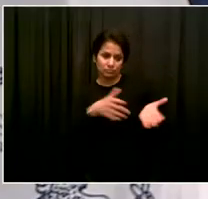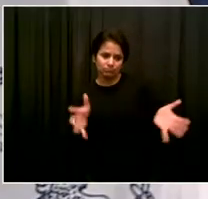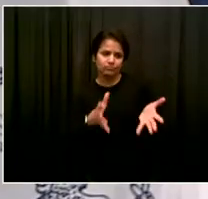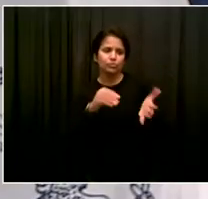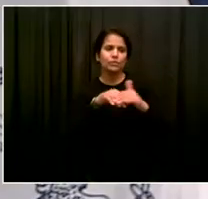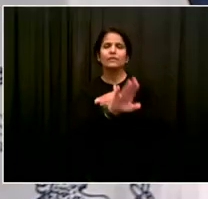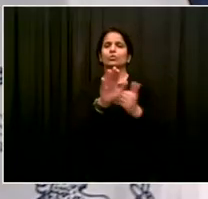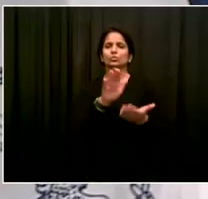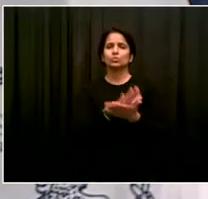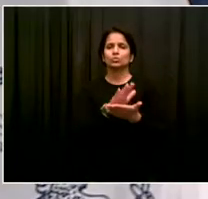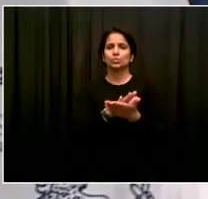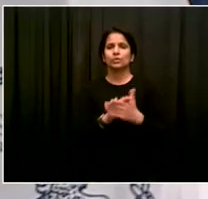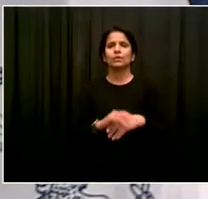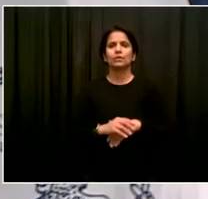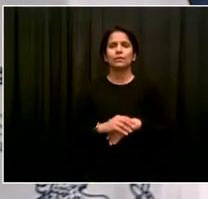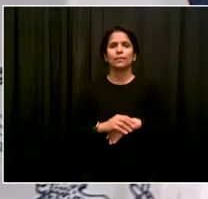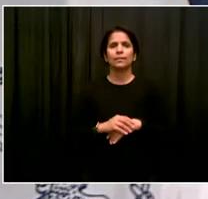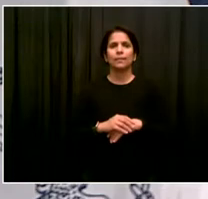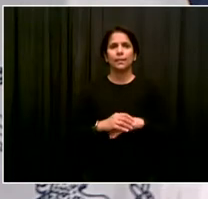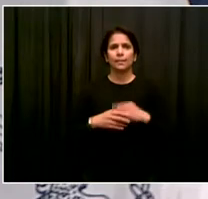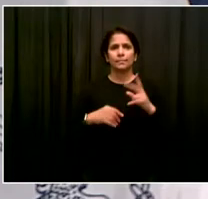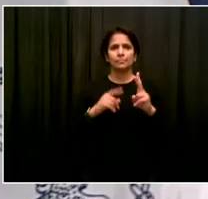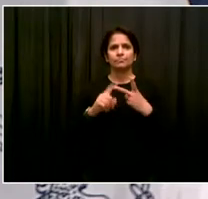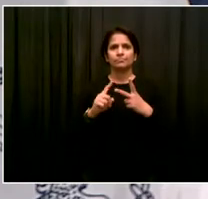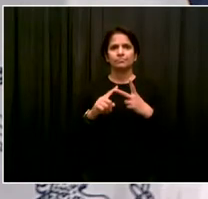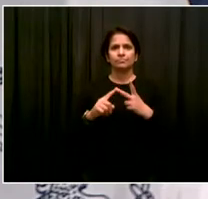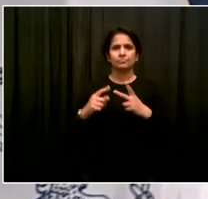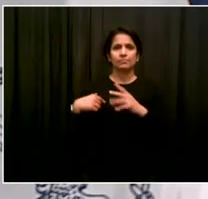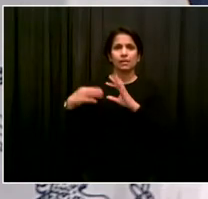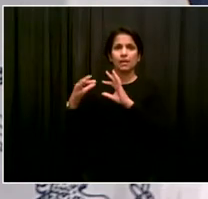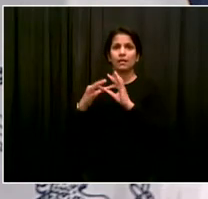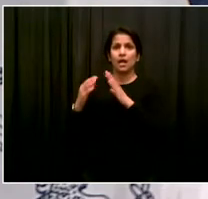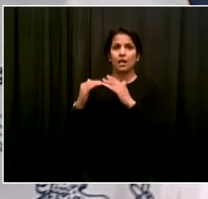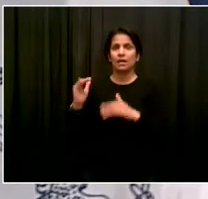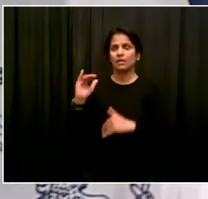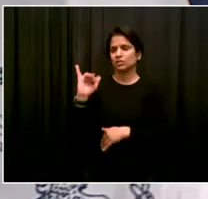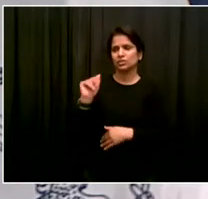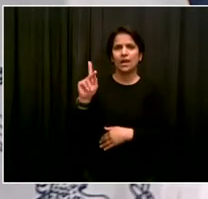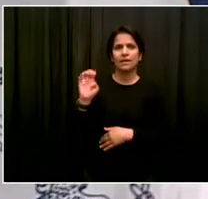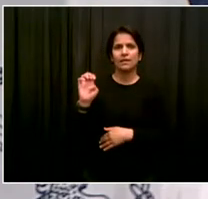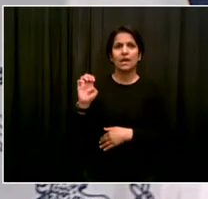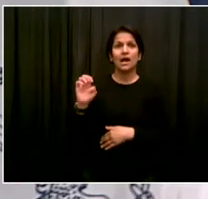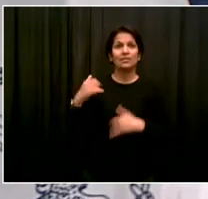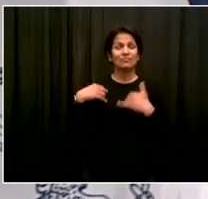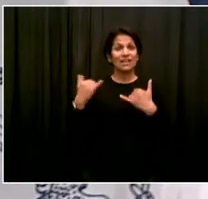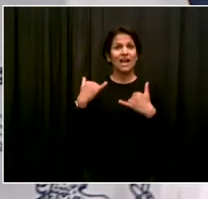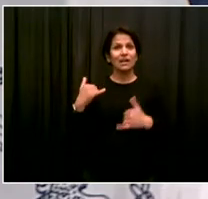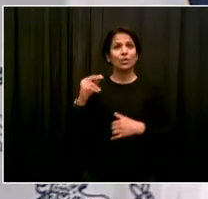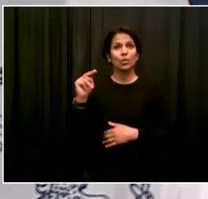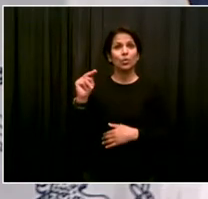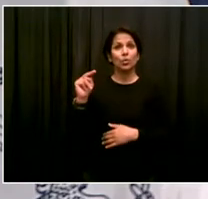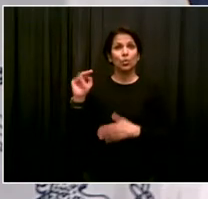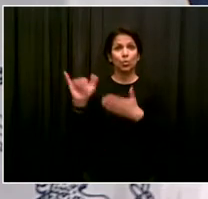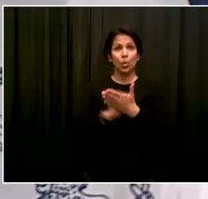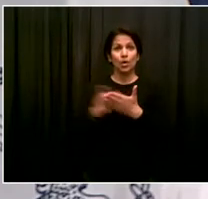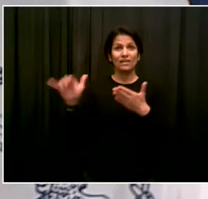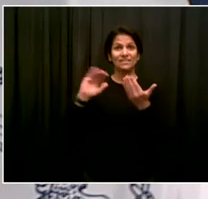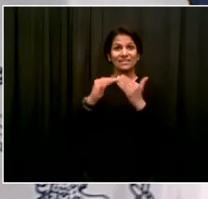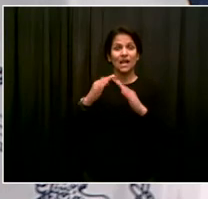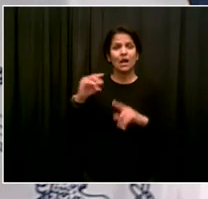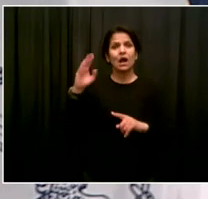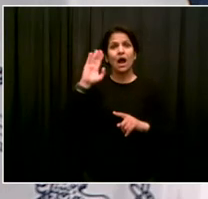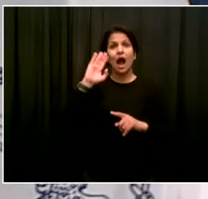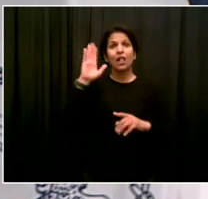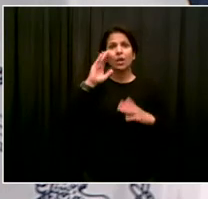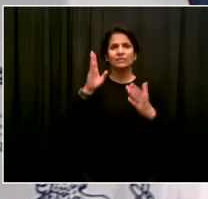He says, today, the city settled a lawsuit with a black woman who was shackled to the hospital bed while in labor three years ago. She